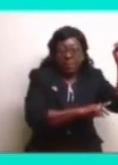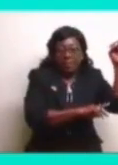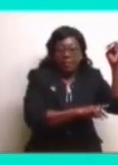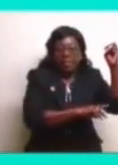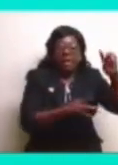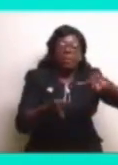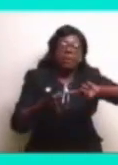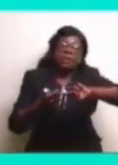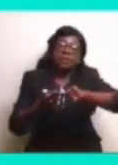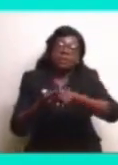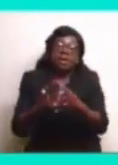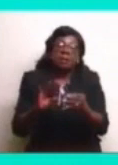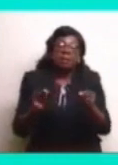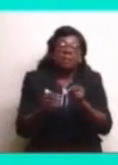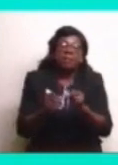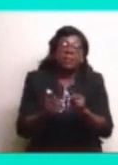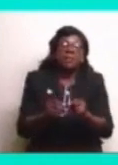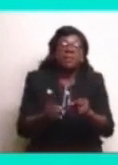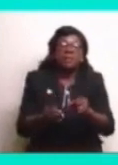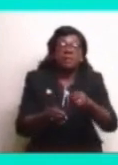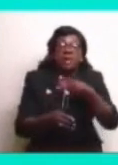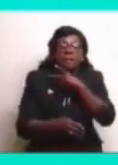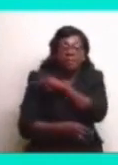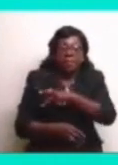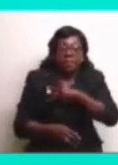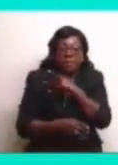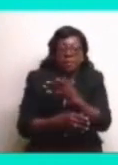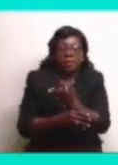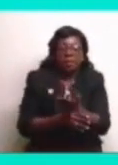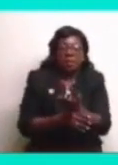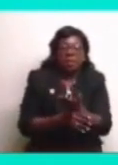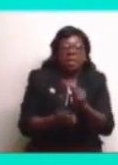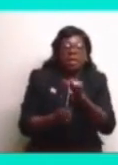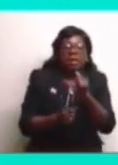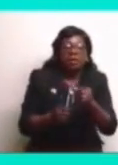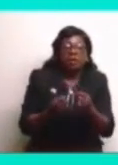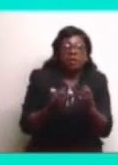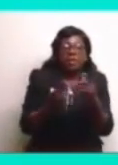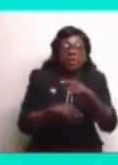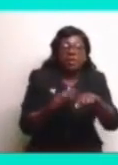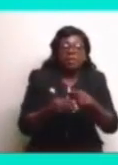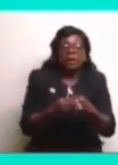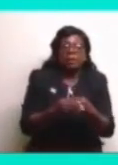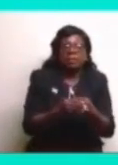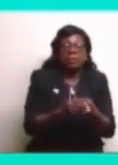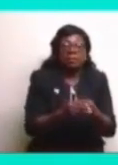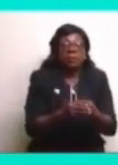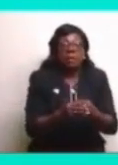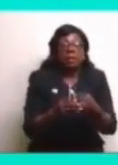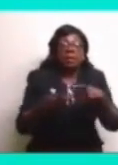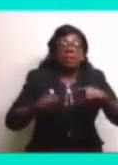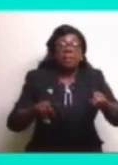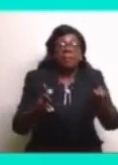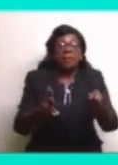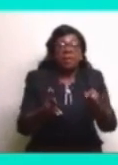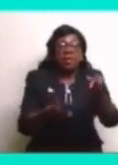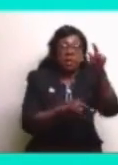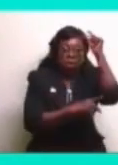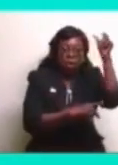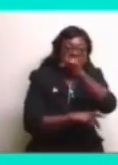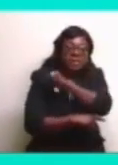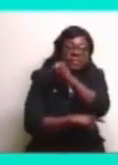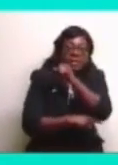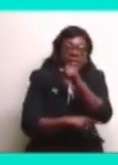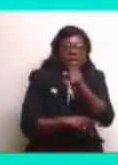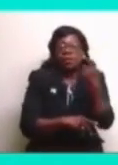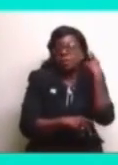want to start off because this is entirely personal and not so much about the public George Smith that you've heard